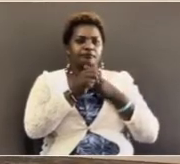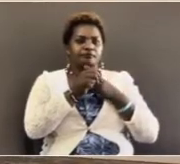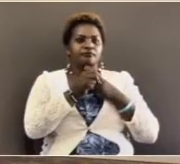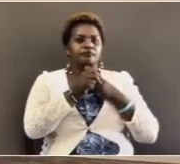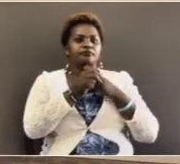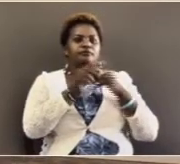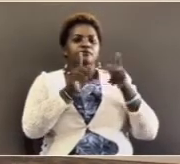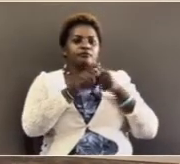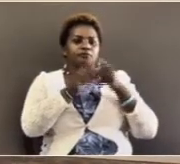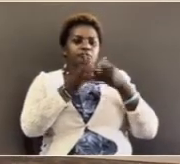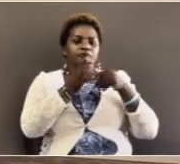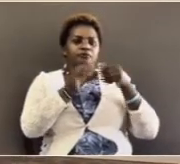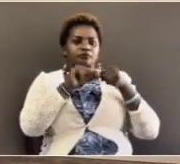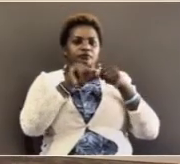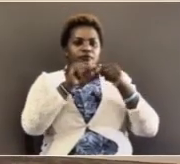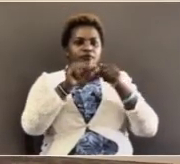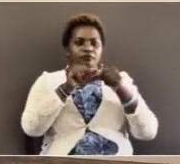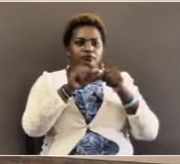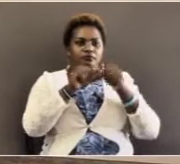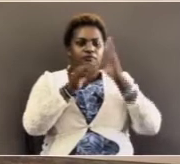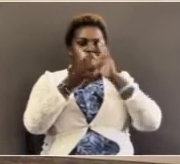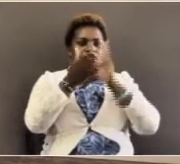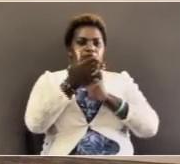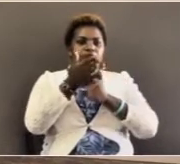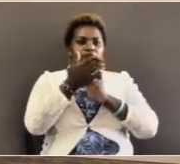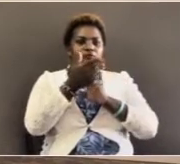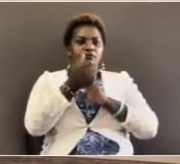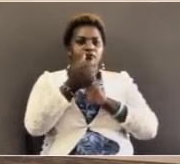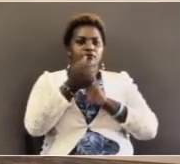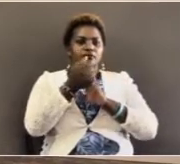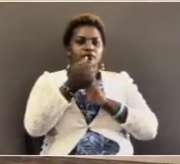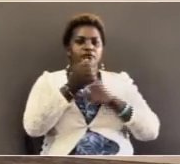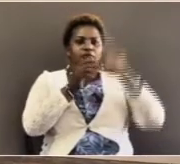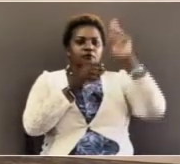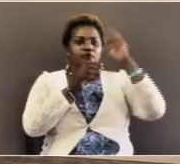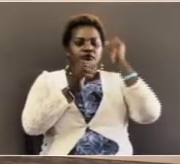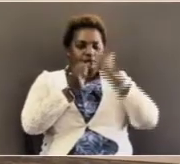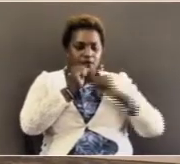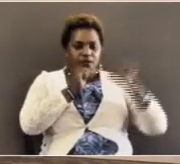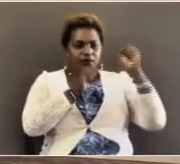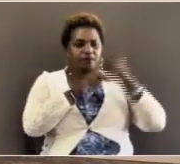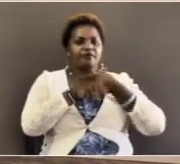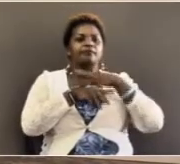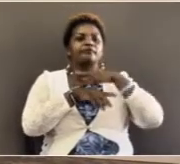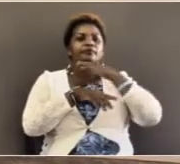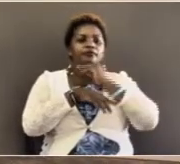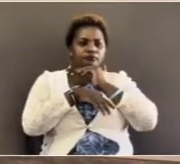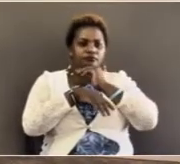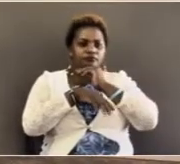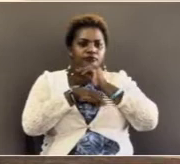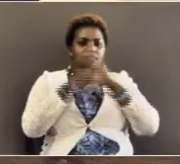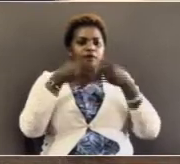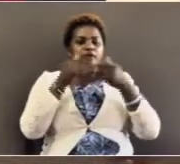As we continue to witness your rising from the dead